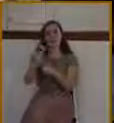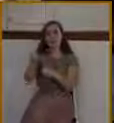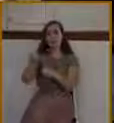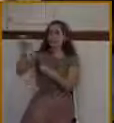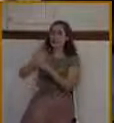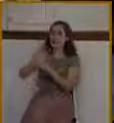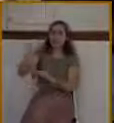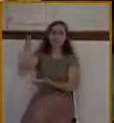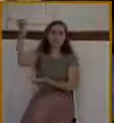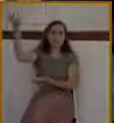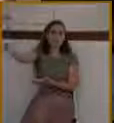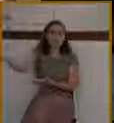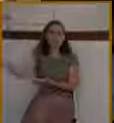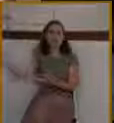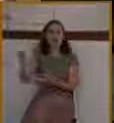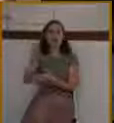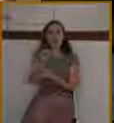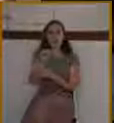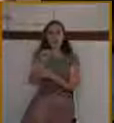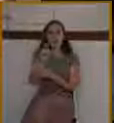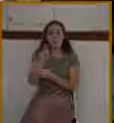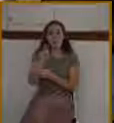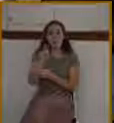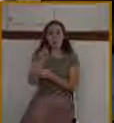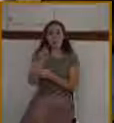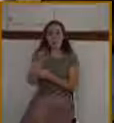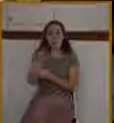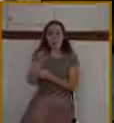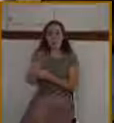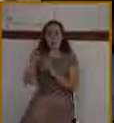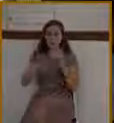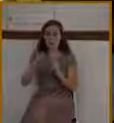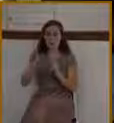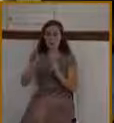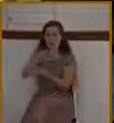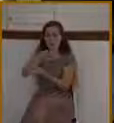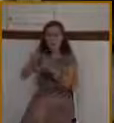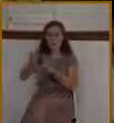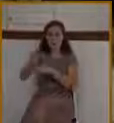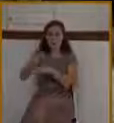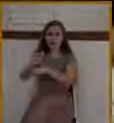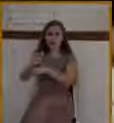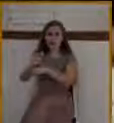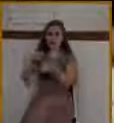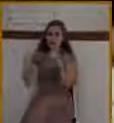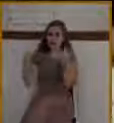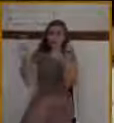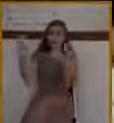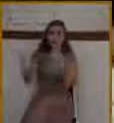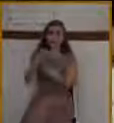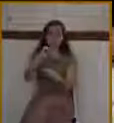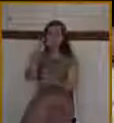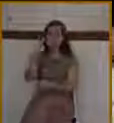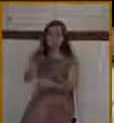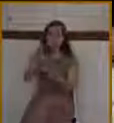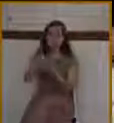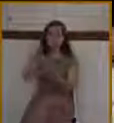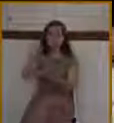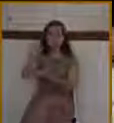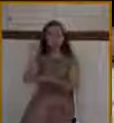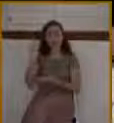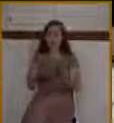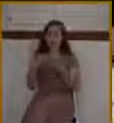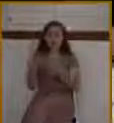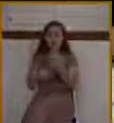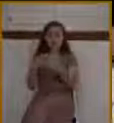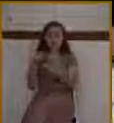by the Babylonians. And that glory had not been seen anymore after that. Now, you know what? Fast forward a little bit later in the